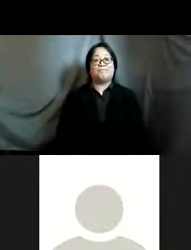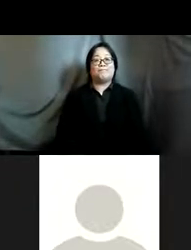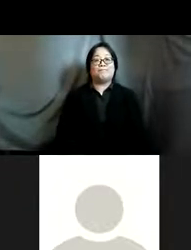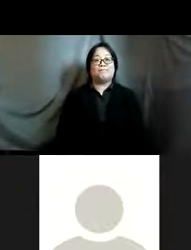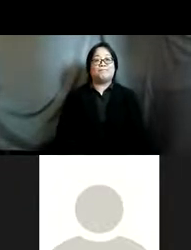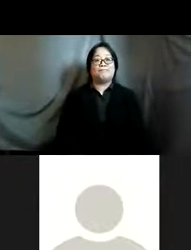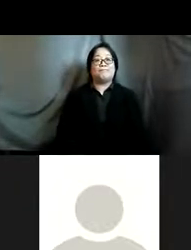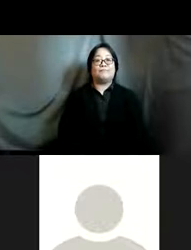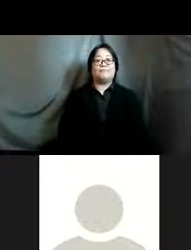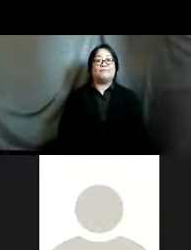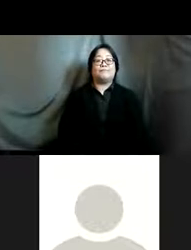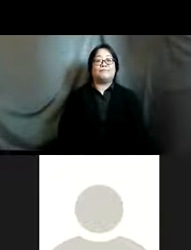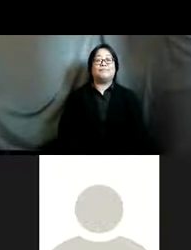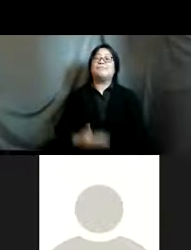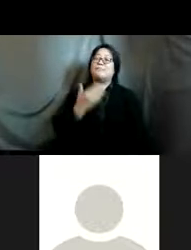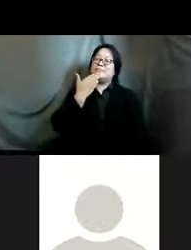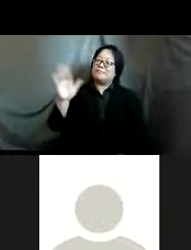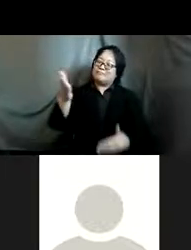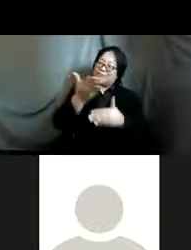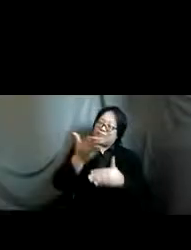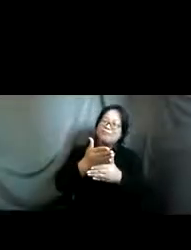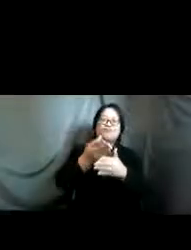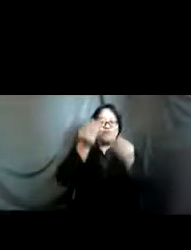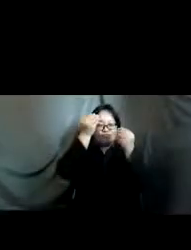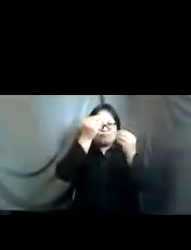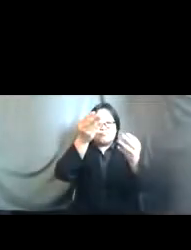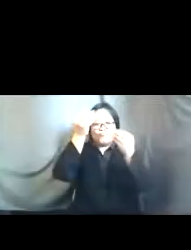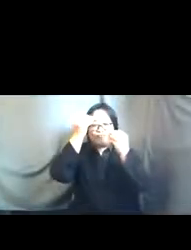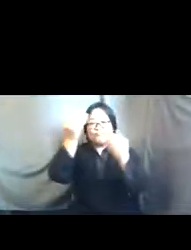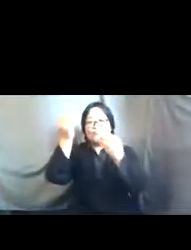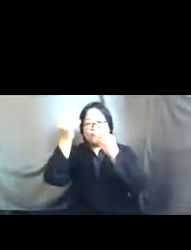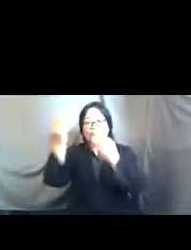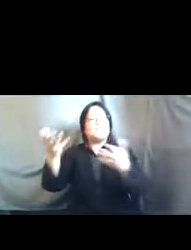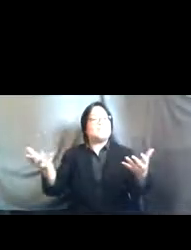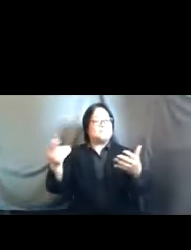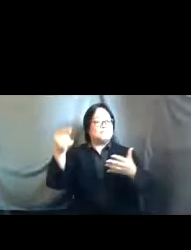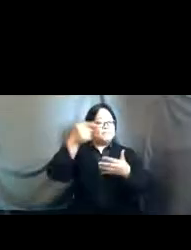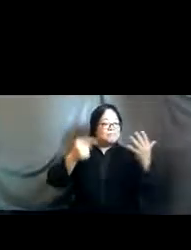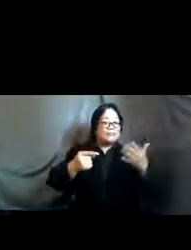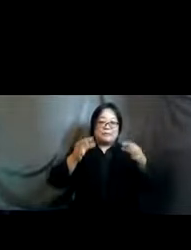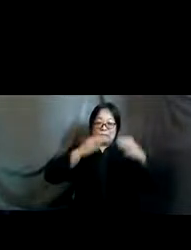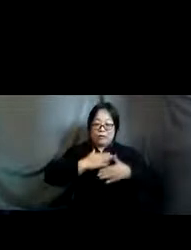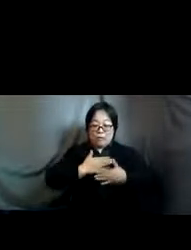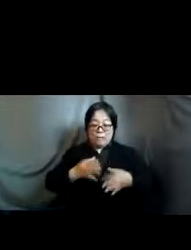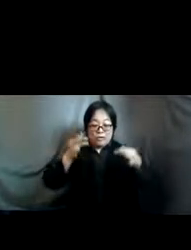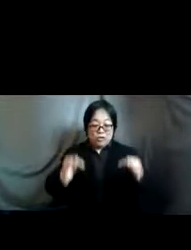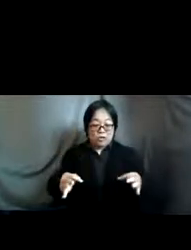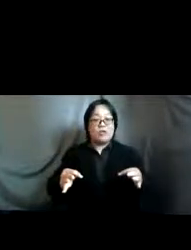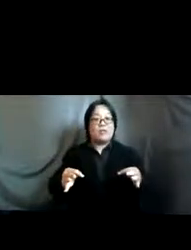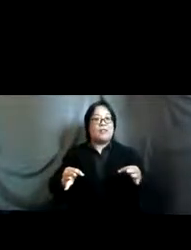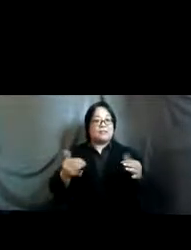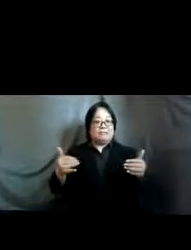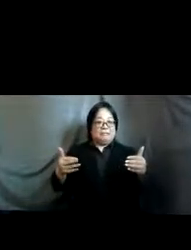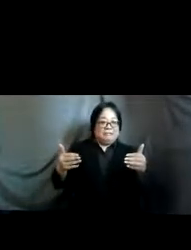thank you especially for sharing the exciting news that applications for commitment makers are now open all the way to the 17th of june